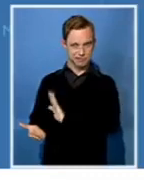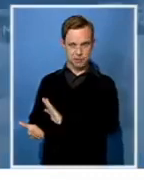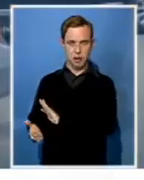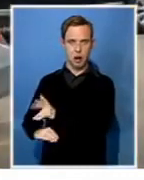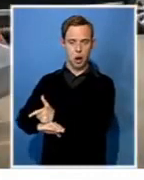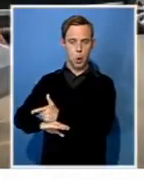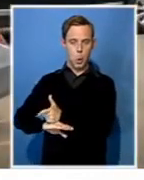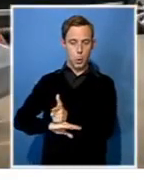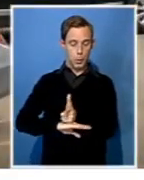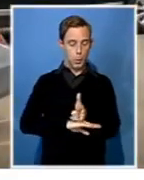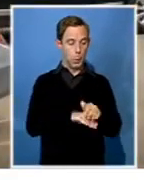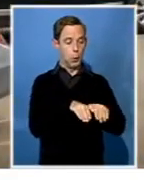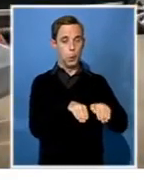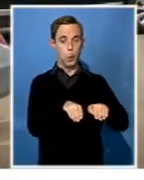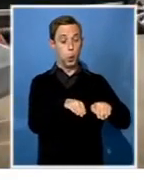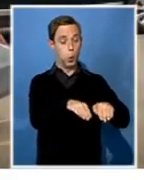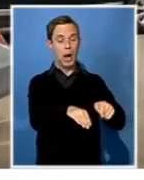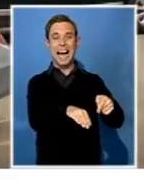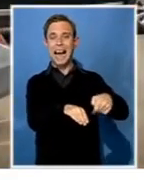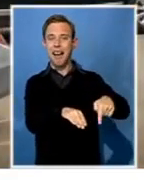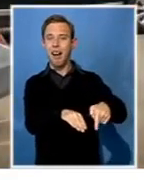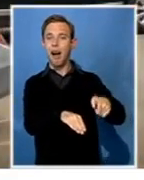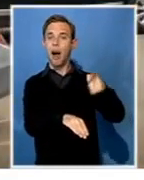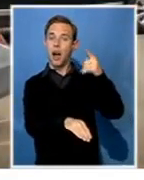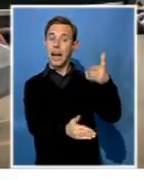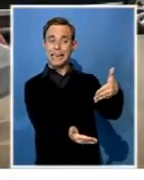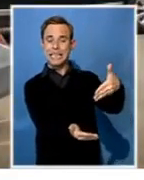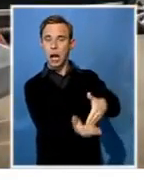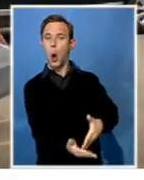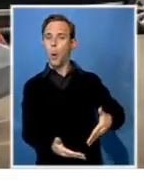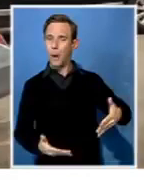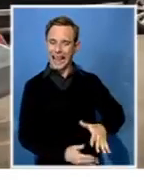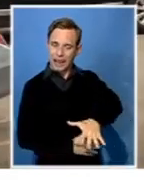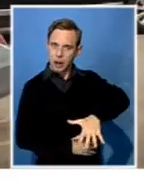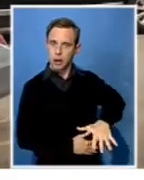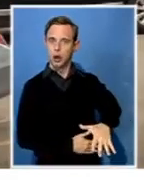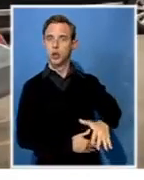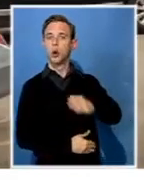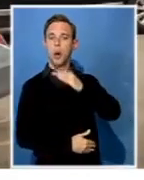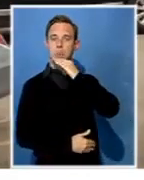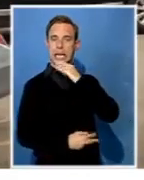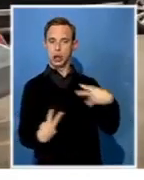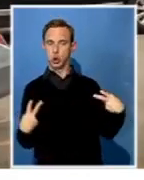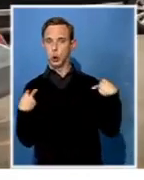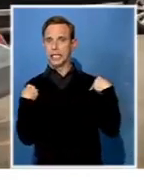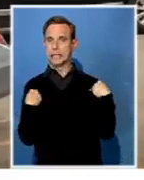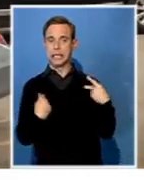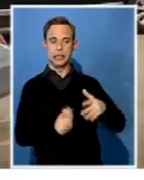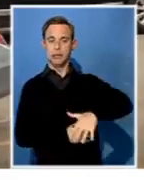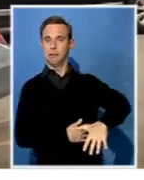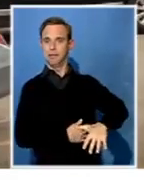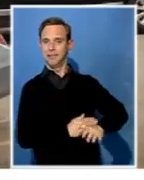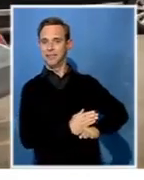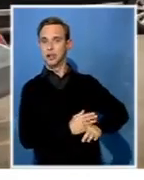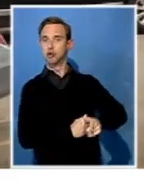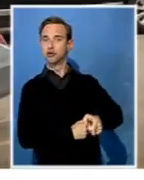that they were heading to the presidential guard, which is just on the outskirts of Harare in Divarasequa. So, they just moved from